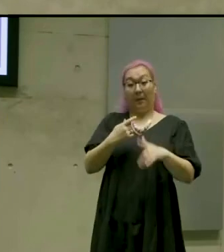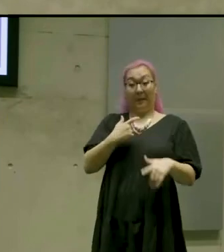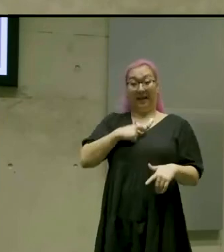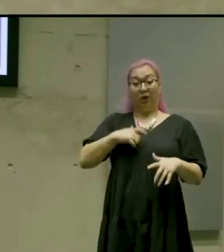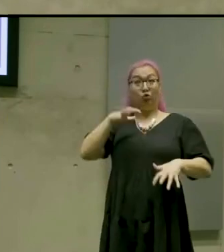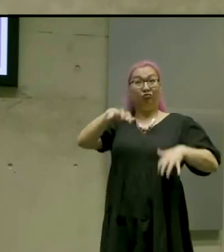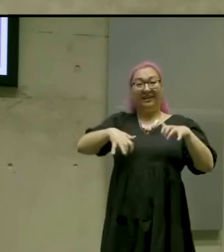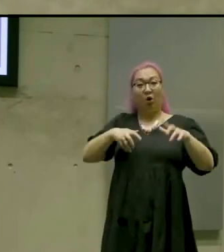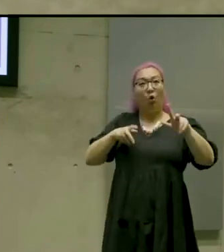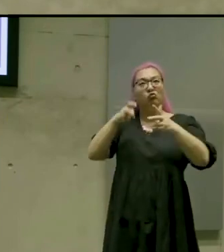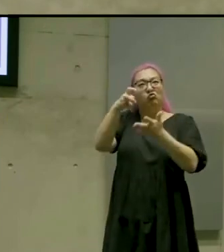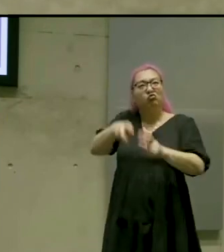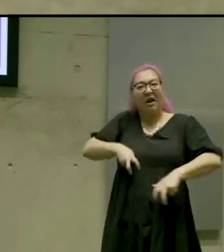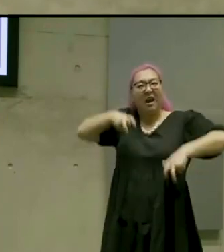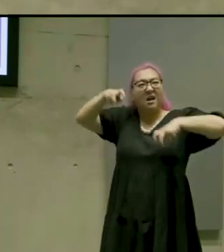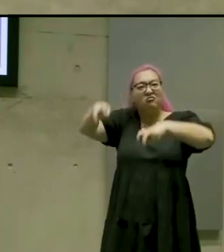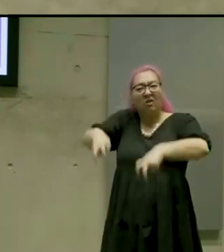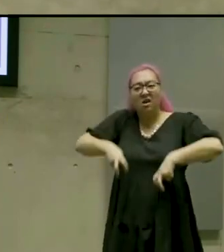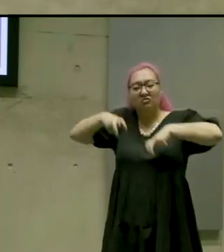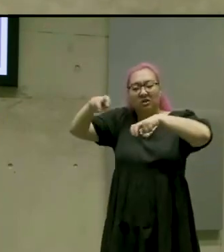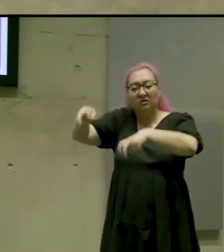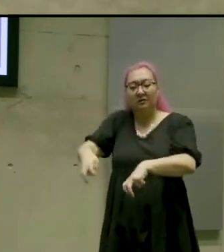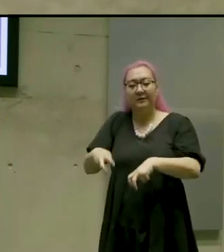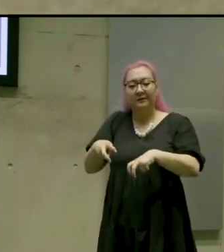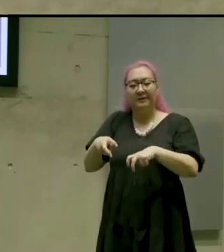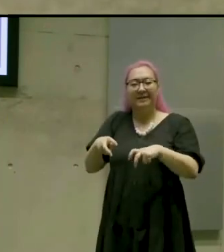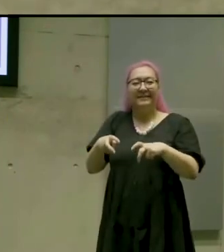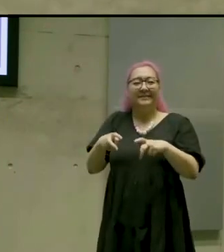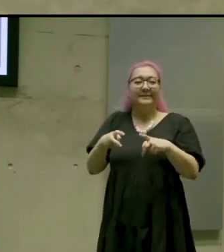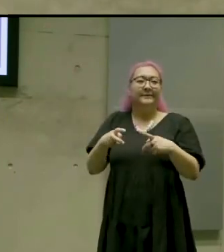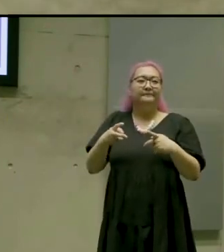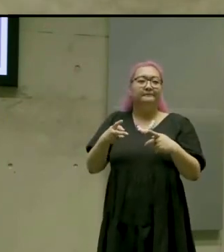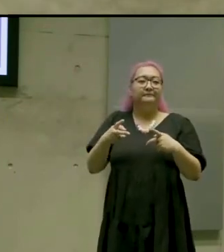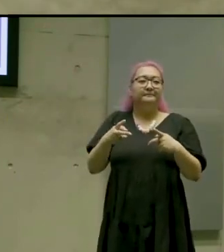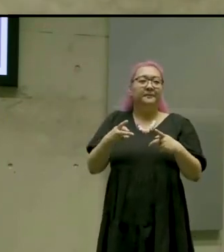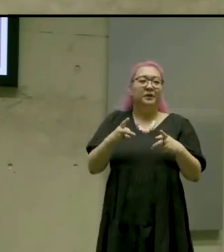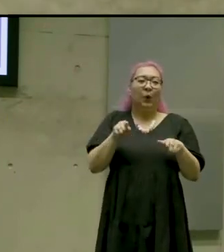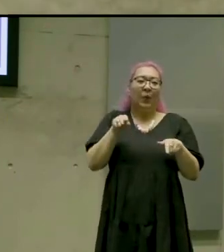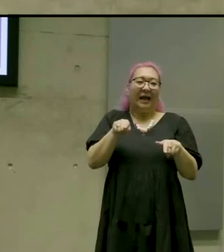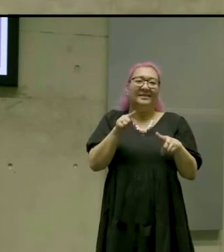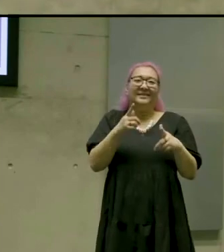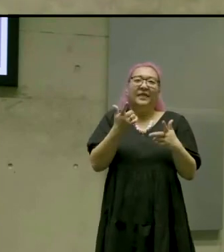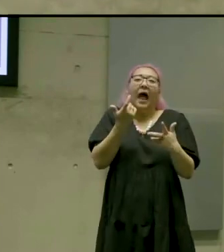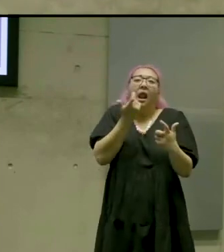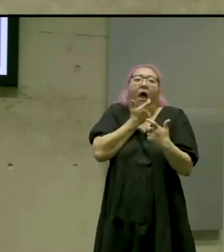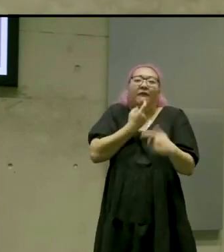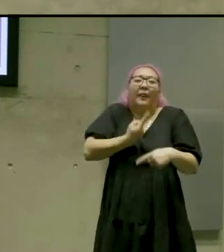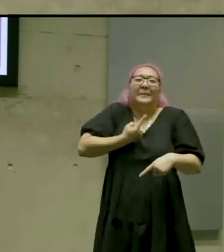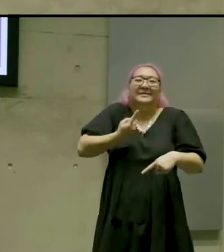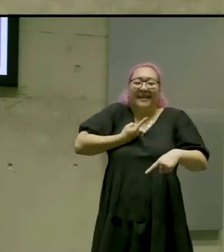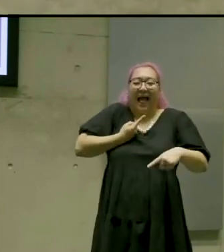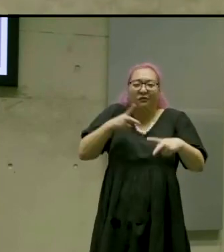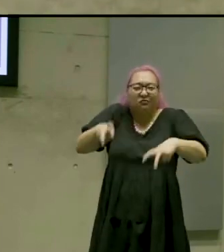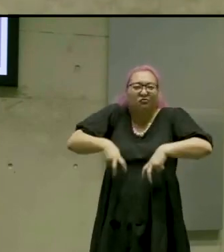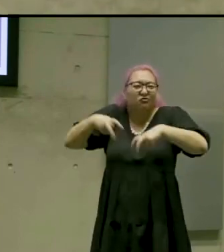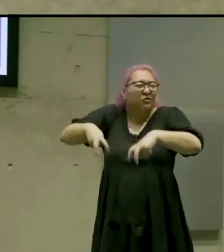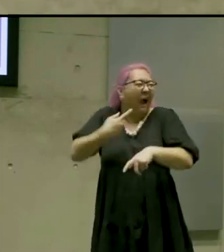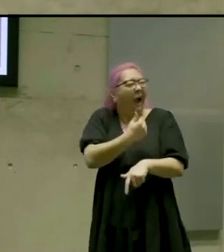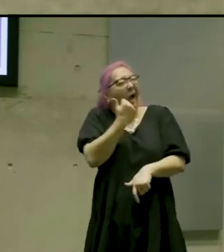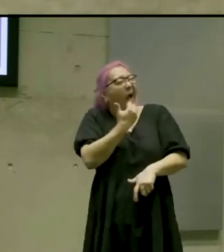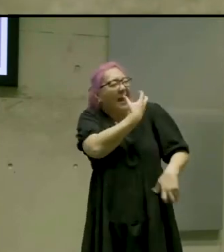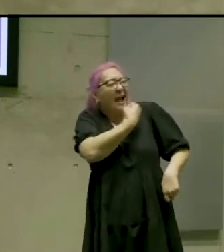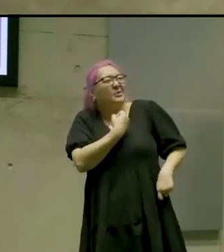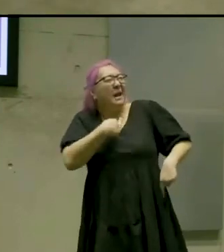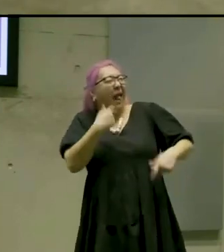to himself sort of like catch me if you can kind of thing so we've added just that in text uh in the